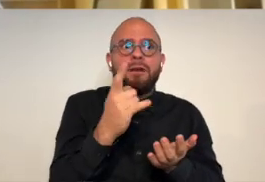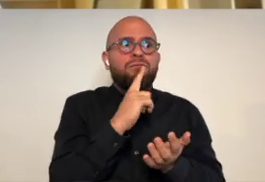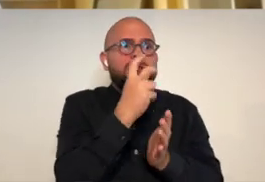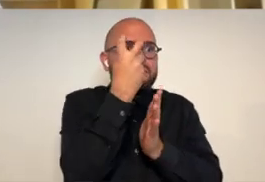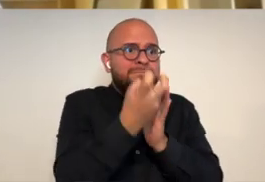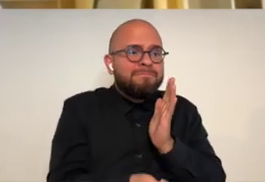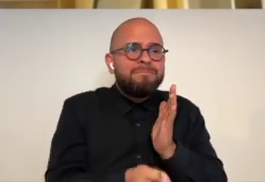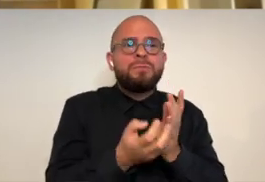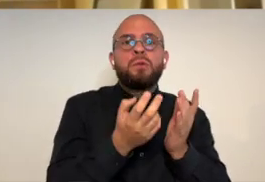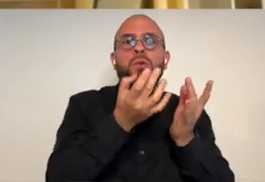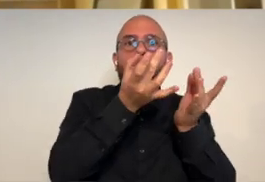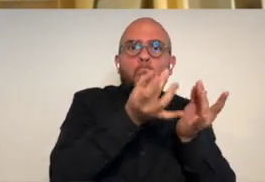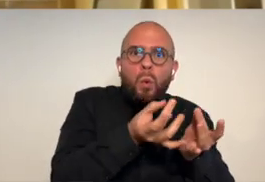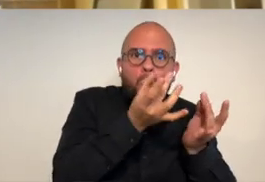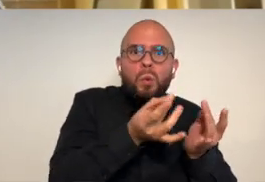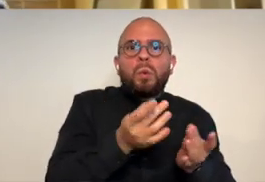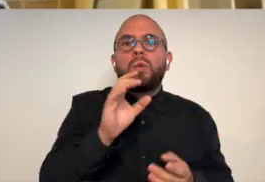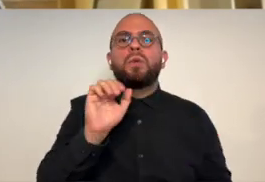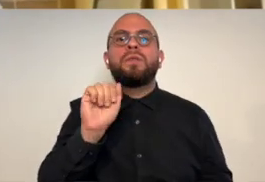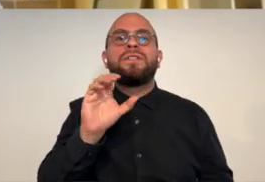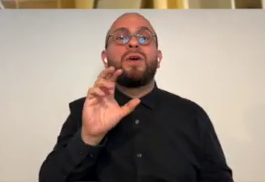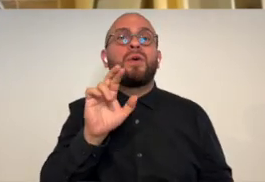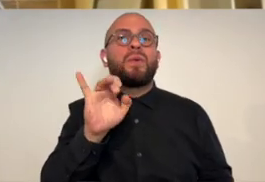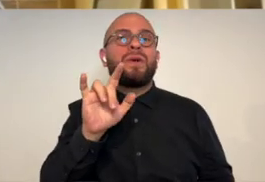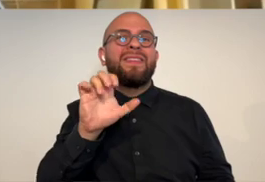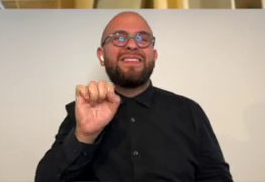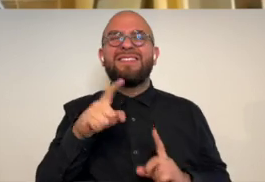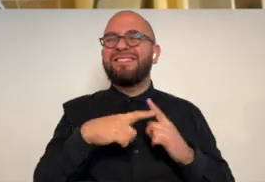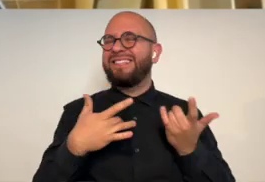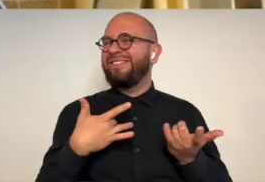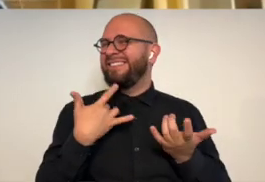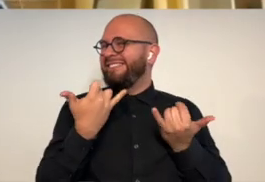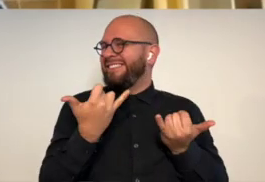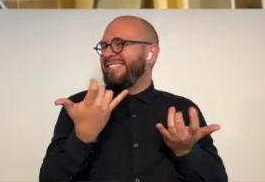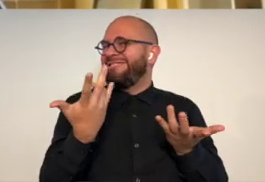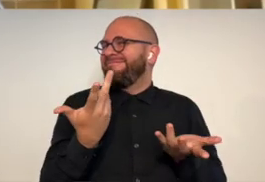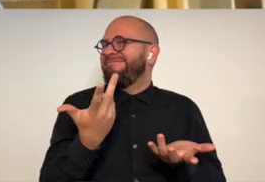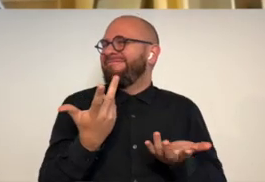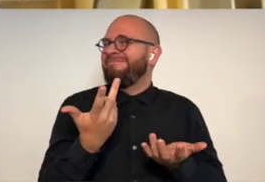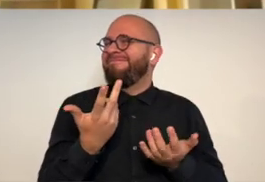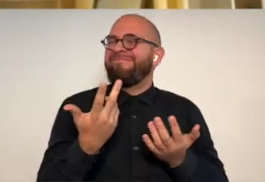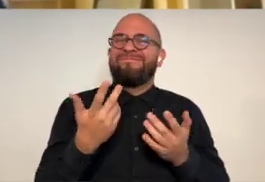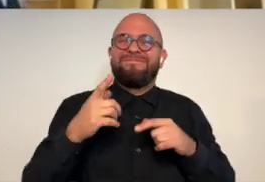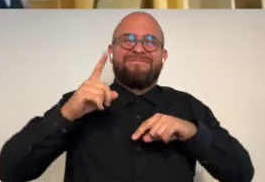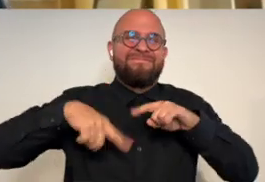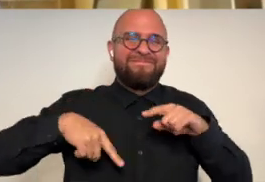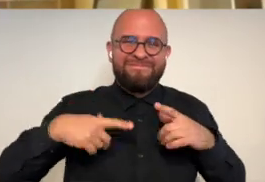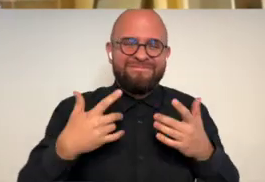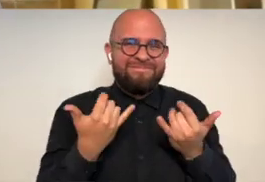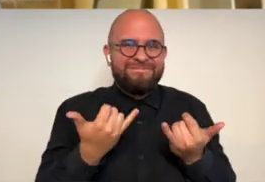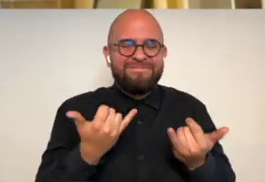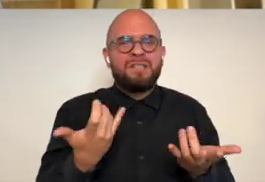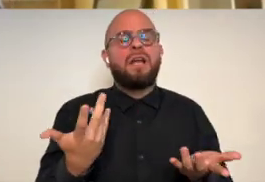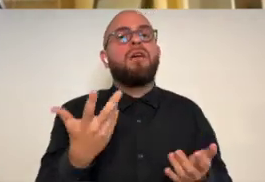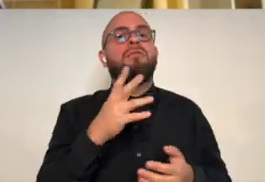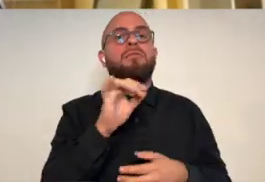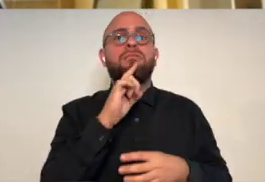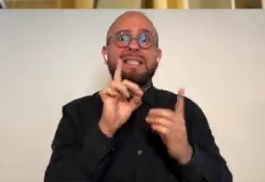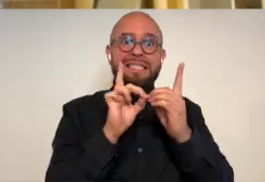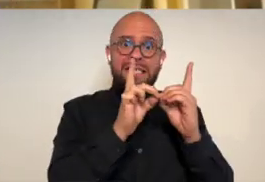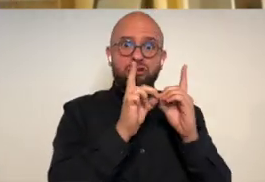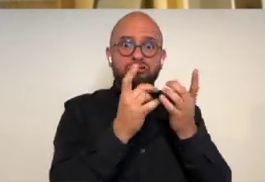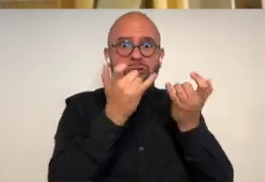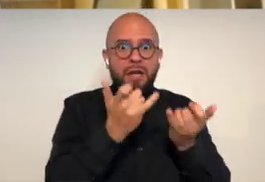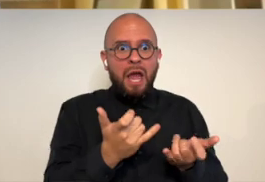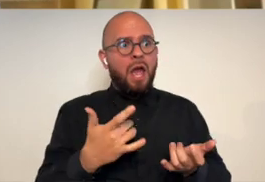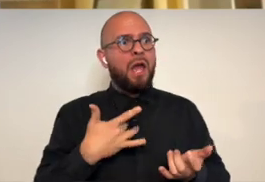really like the idea of having to to dive into oils and acrylics but it's just not feasible still and the digital